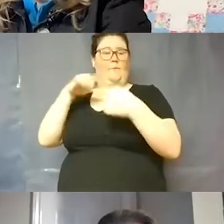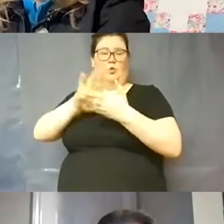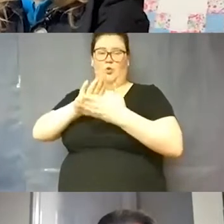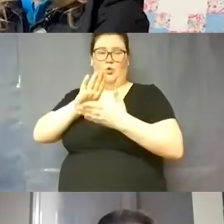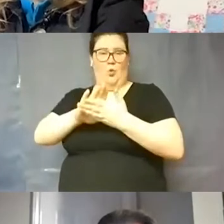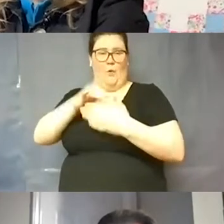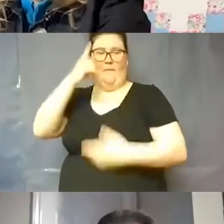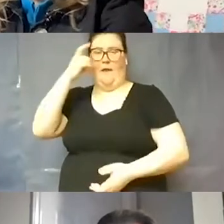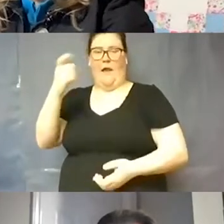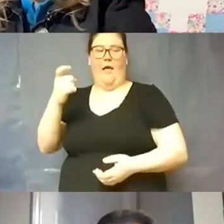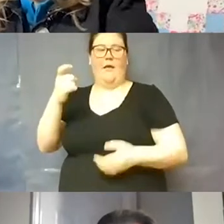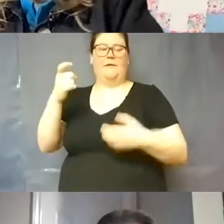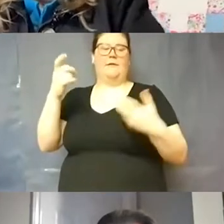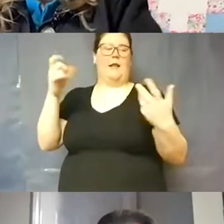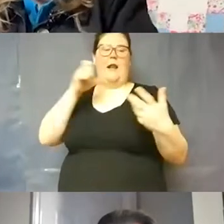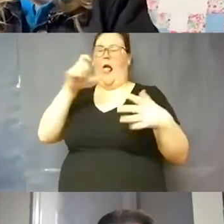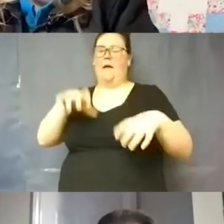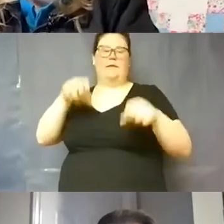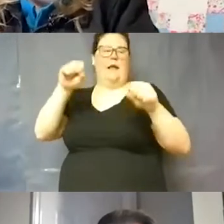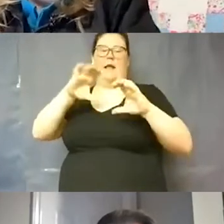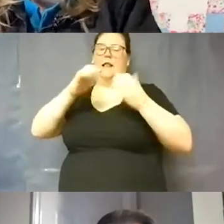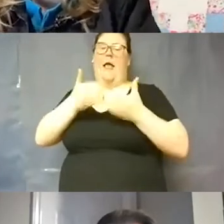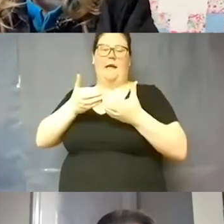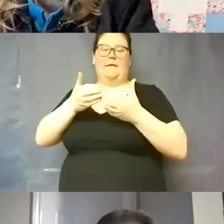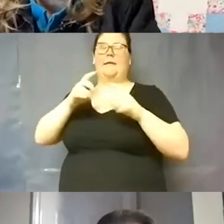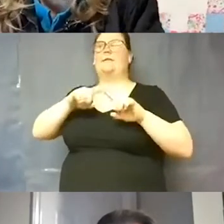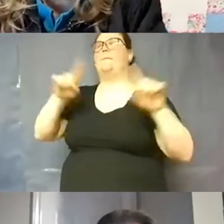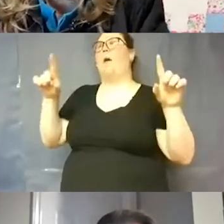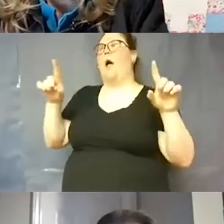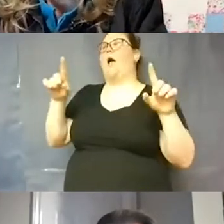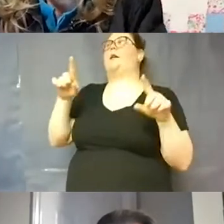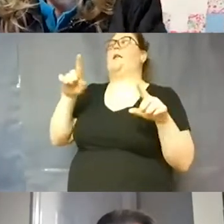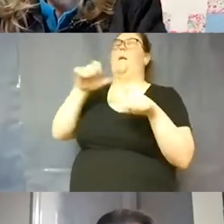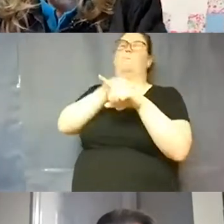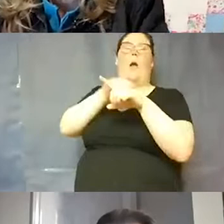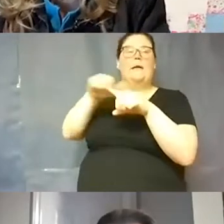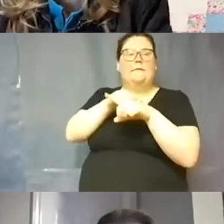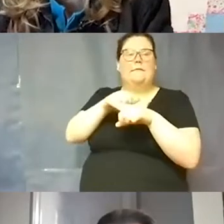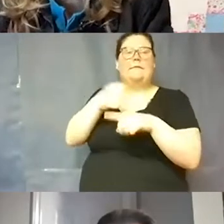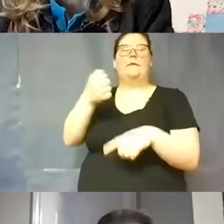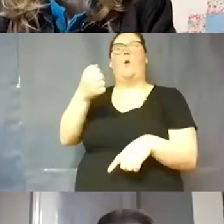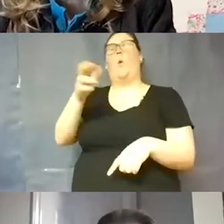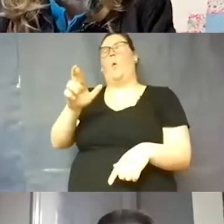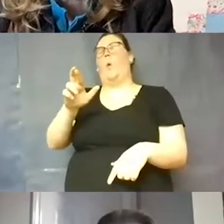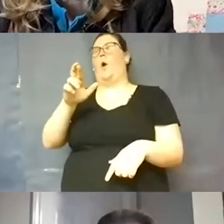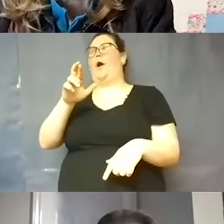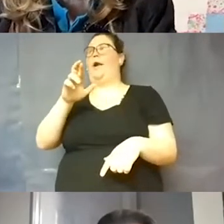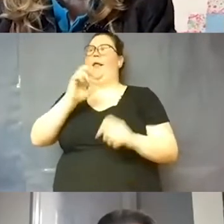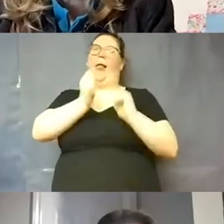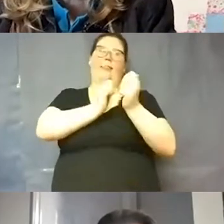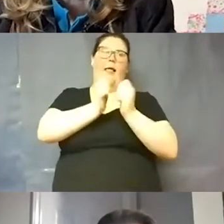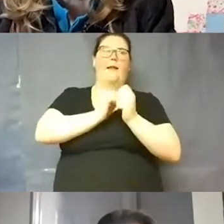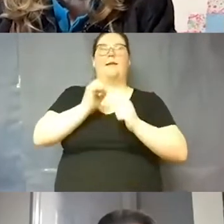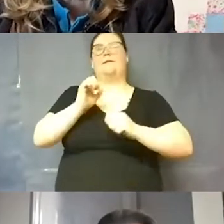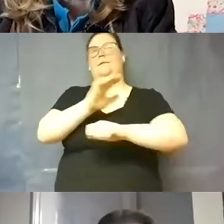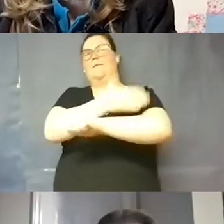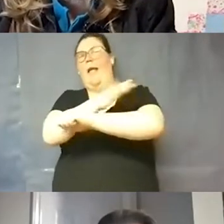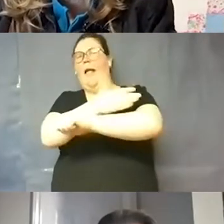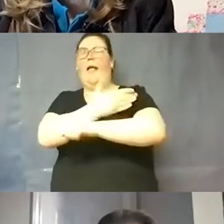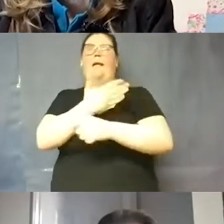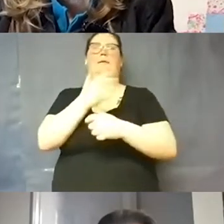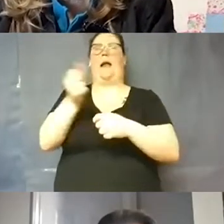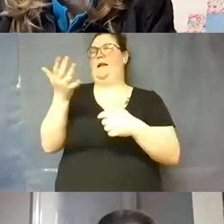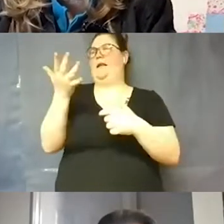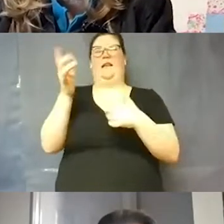not taking classes in school but they're just uh practicing or they're doing athletics or band or anything like